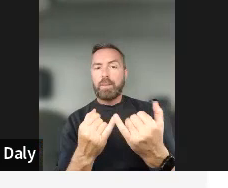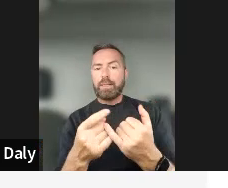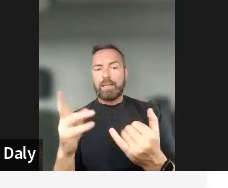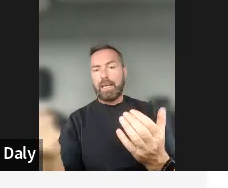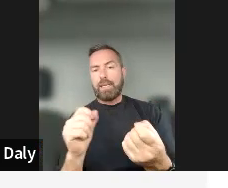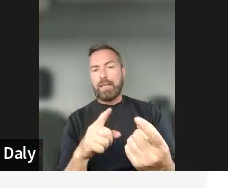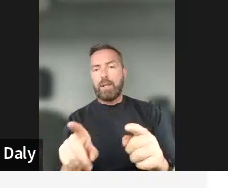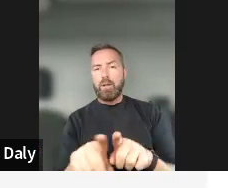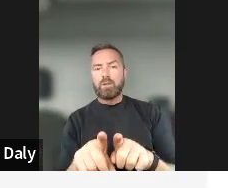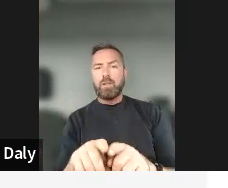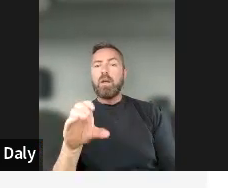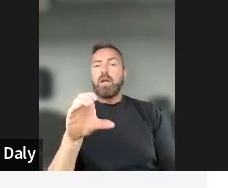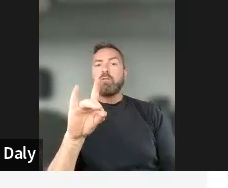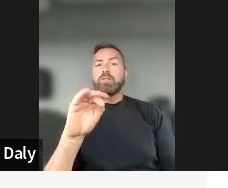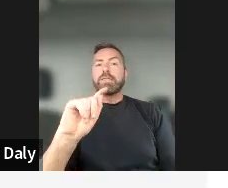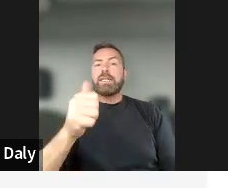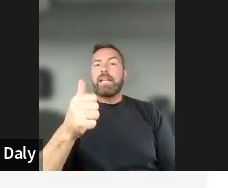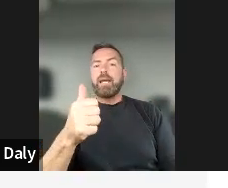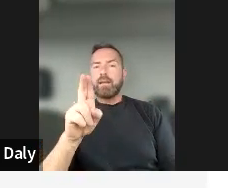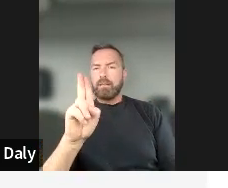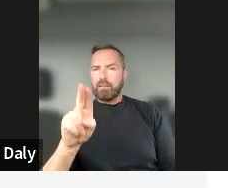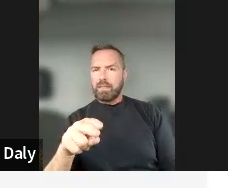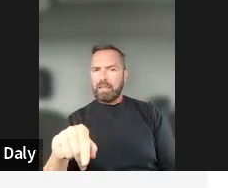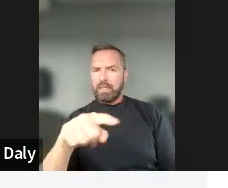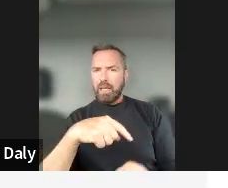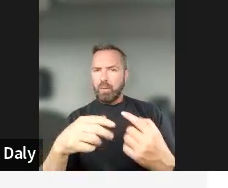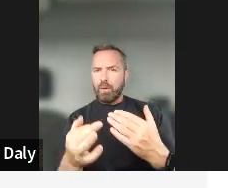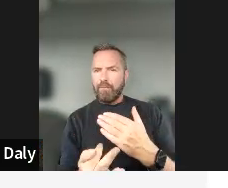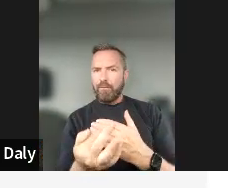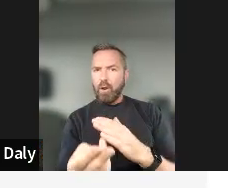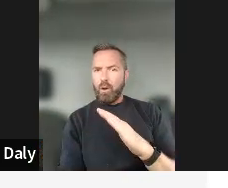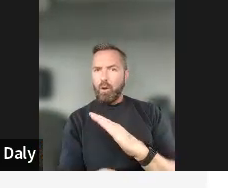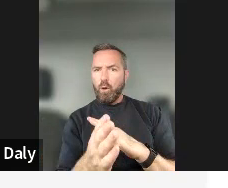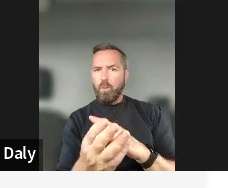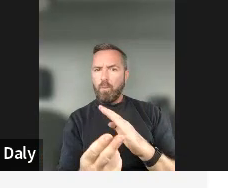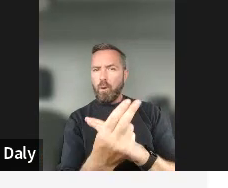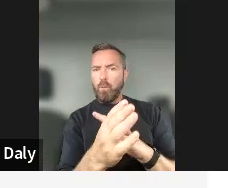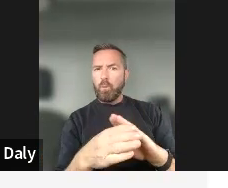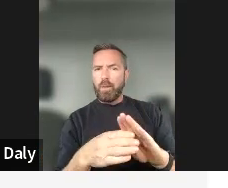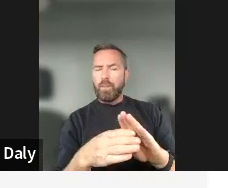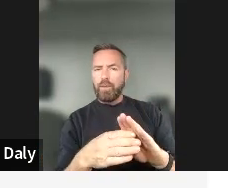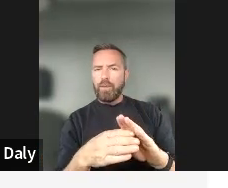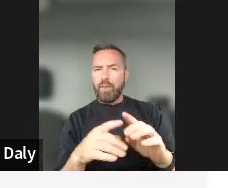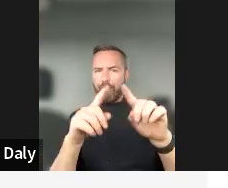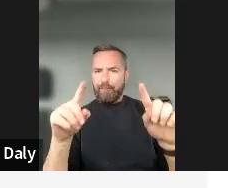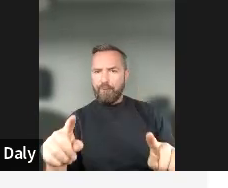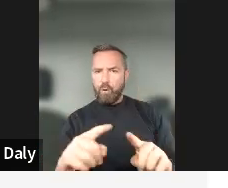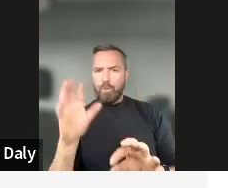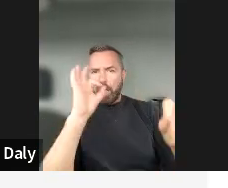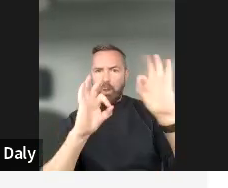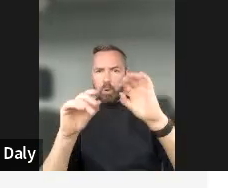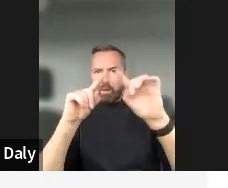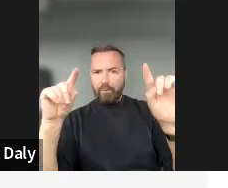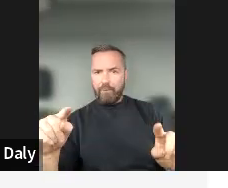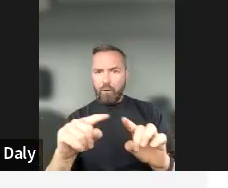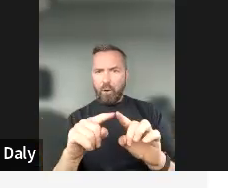Christina, would we be able to follow up with a Google form for anyone? Okay, I will create the Google form and you